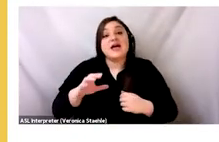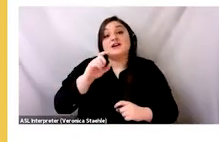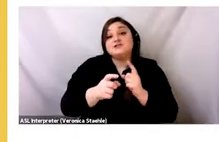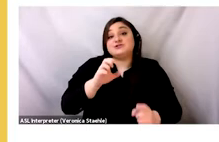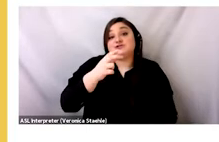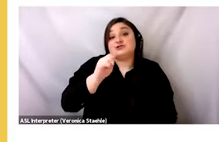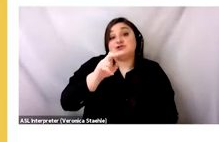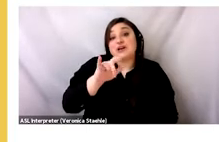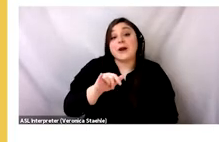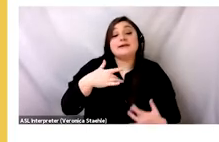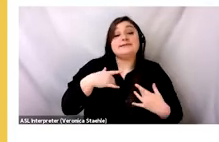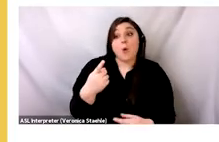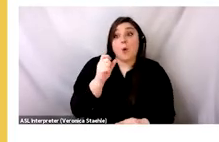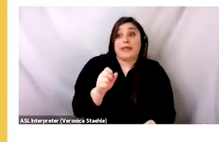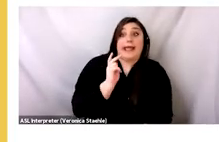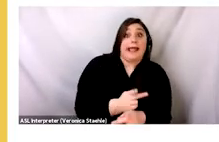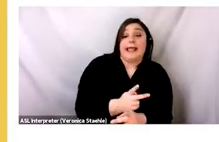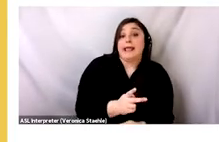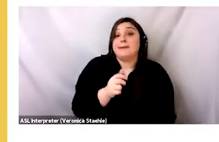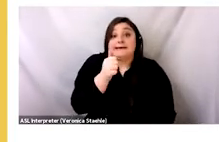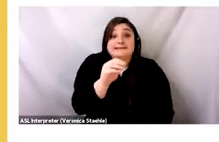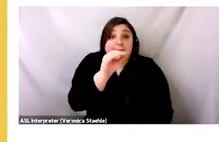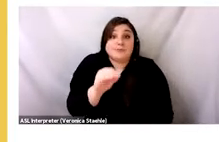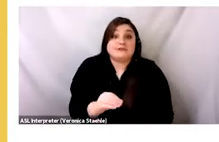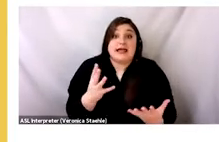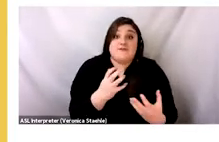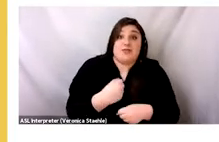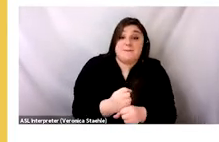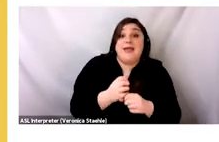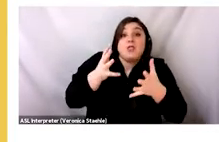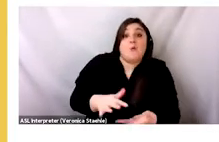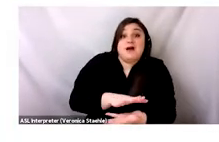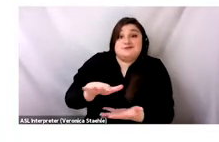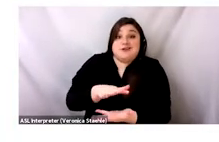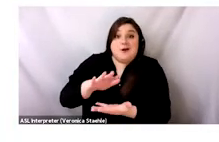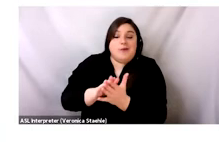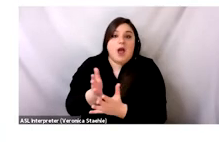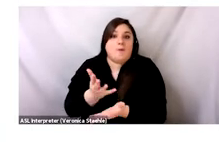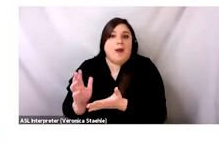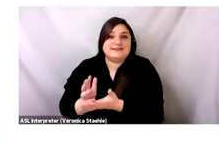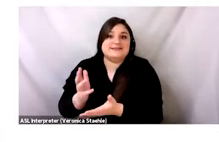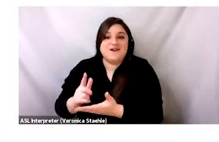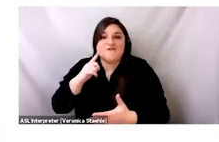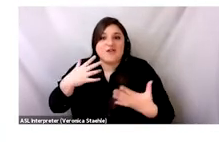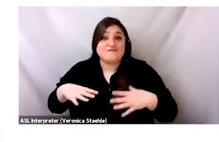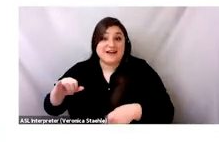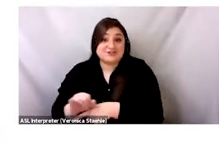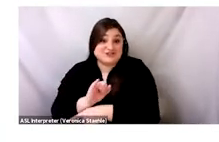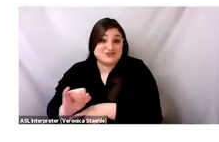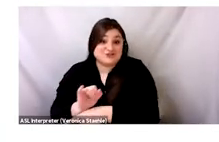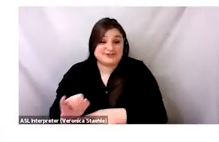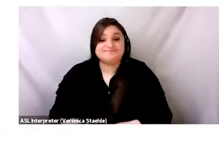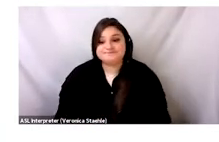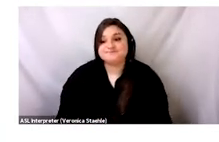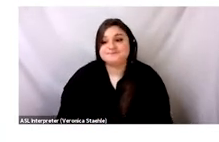% of what they collect, and less than 1% of garments are recycled into new fiber for the fashion industry. But few of us